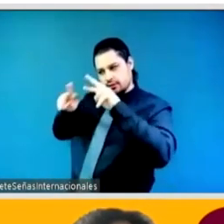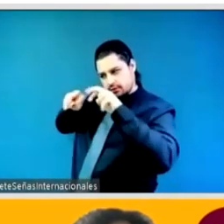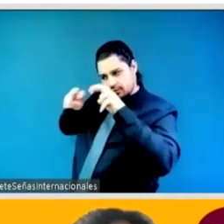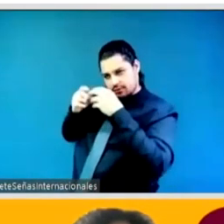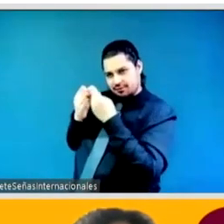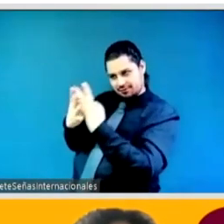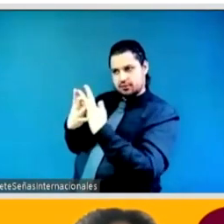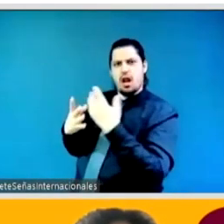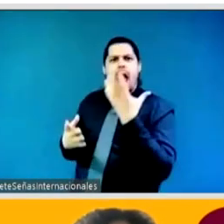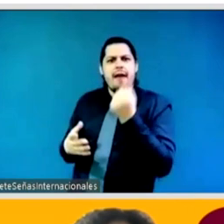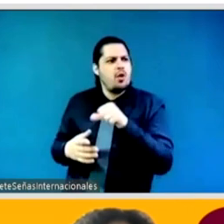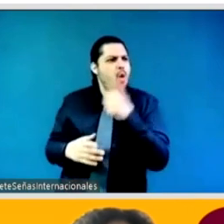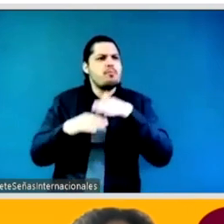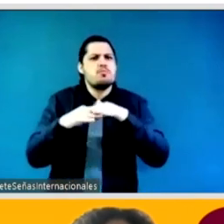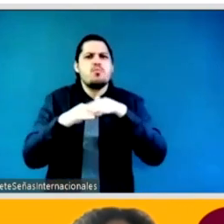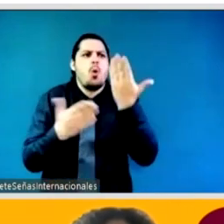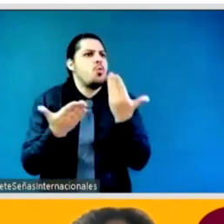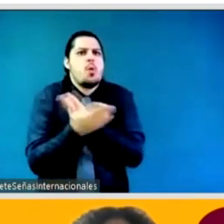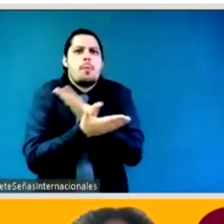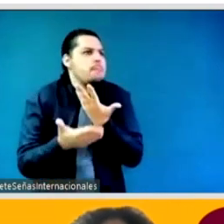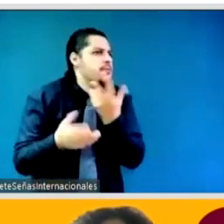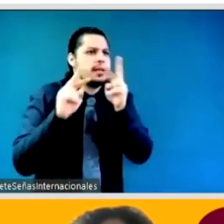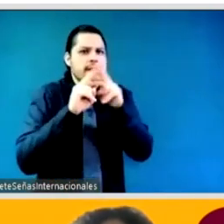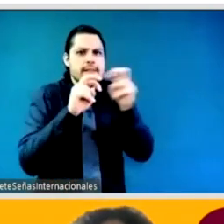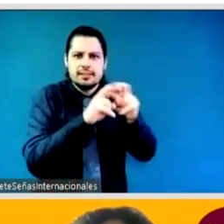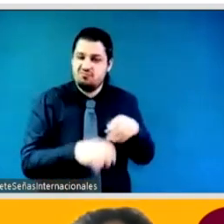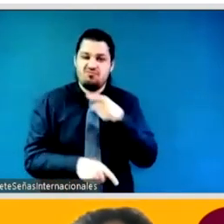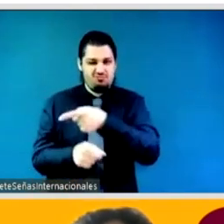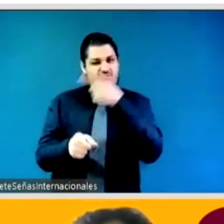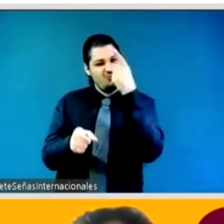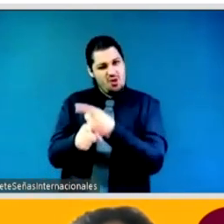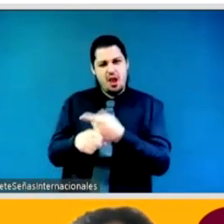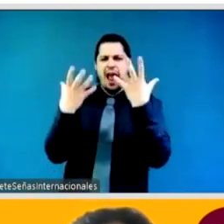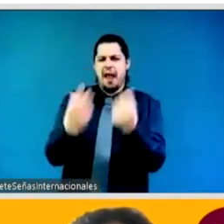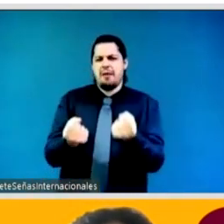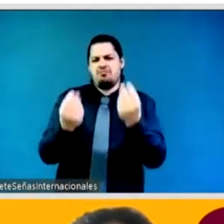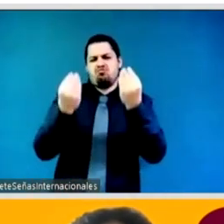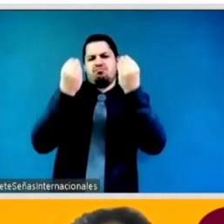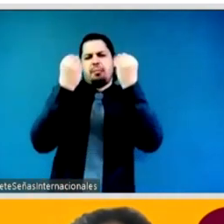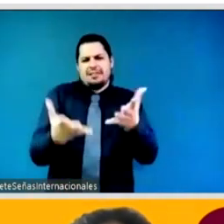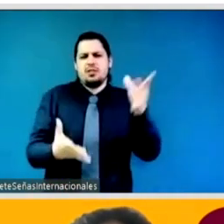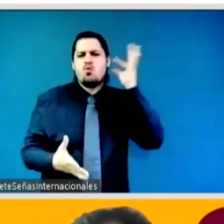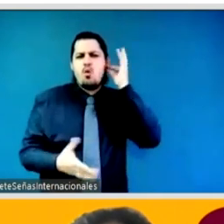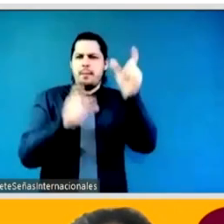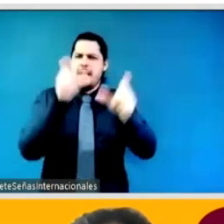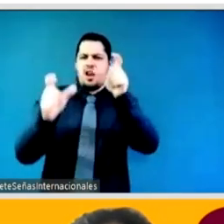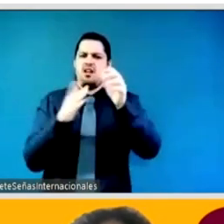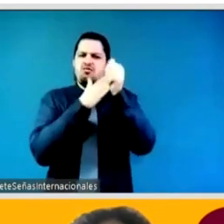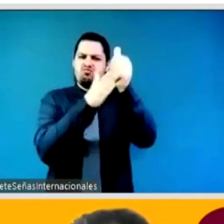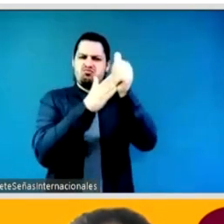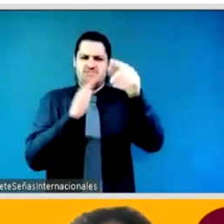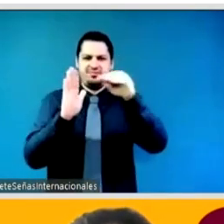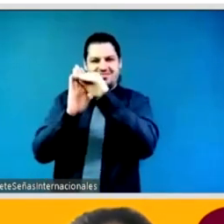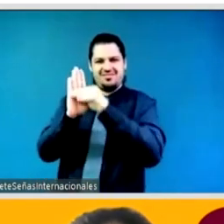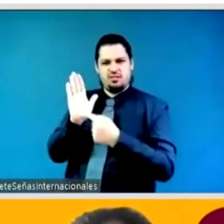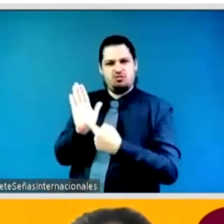policies in their organization but that might not be true so that's what keeps coming up when people say maybe to unlearn certain things and i think maybe i've been speaking